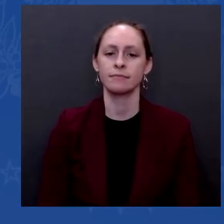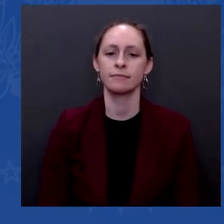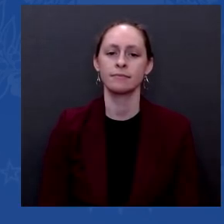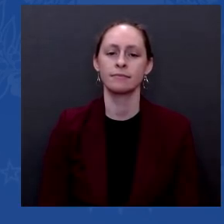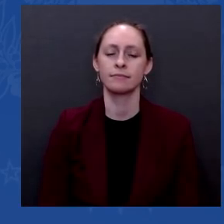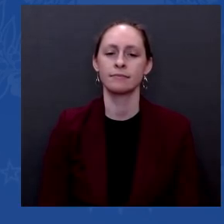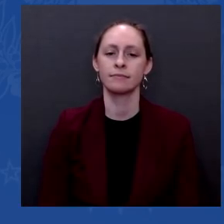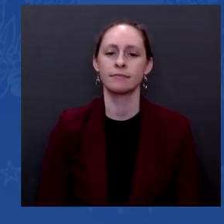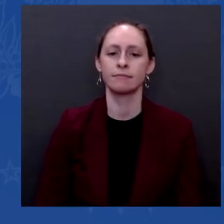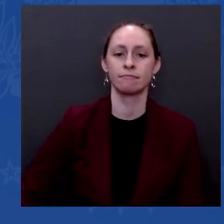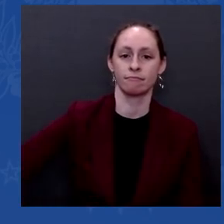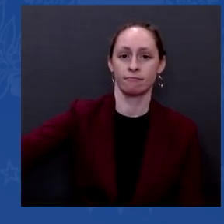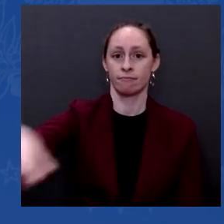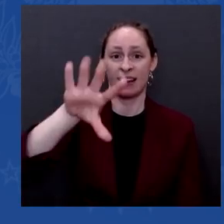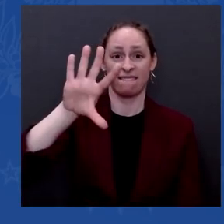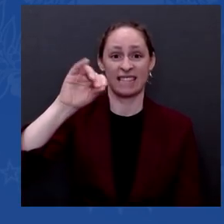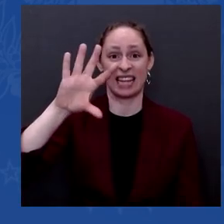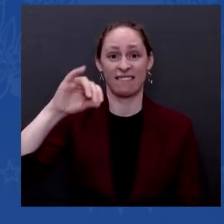I've asked.